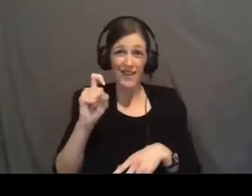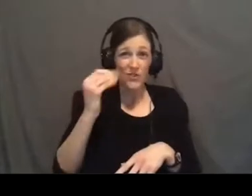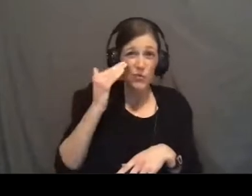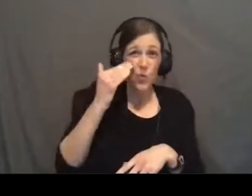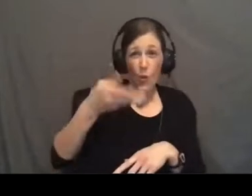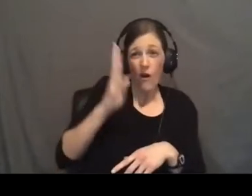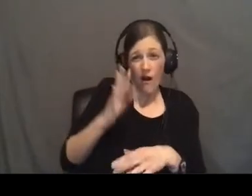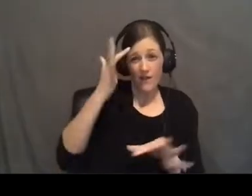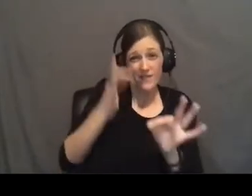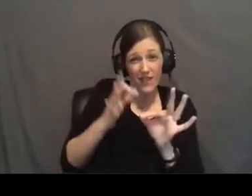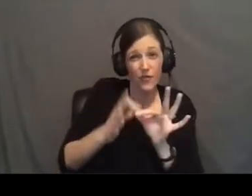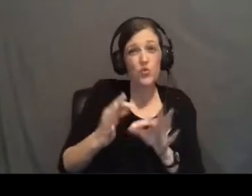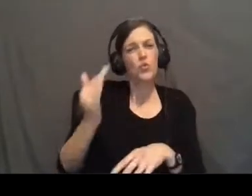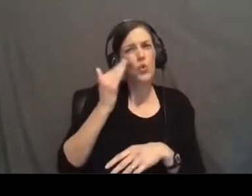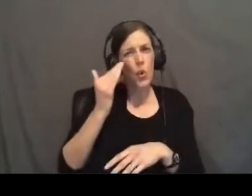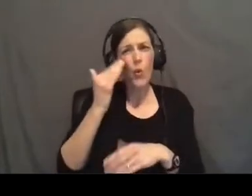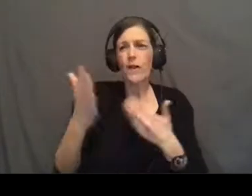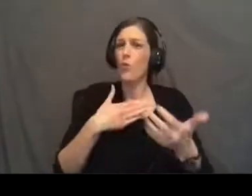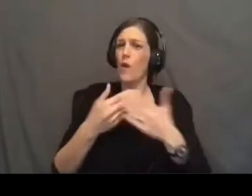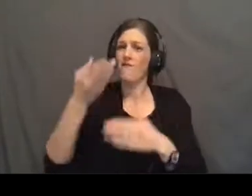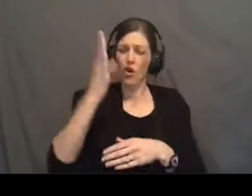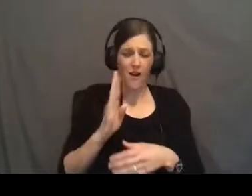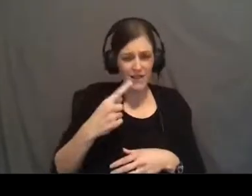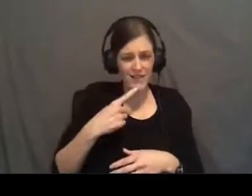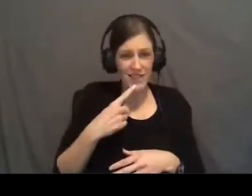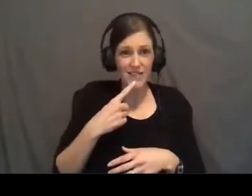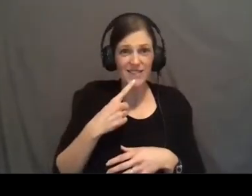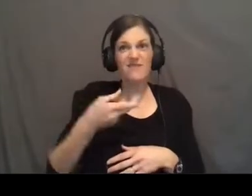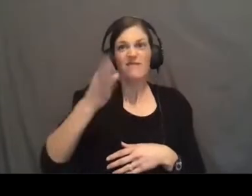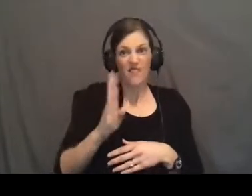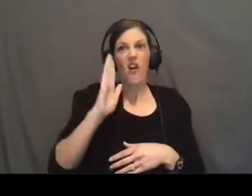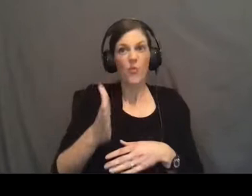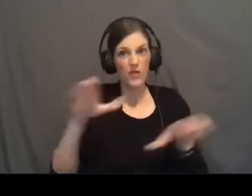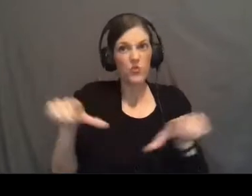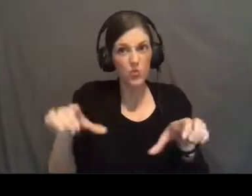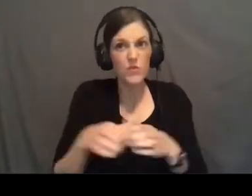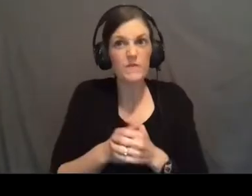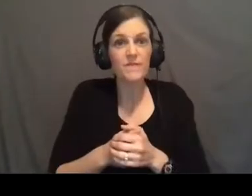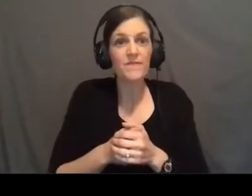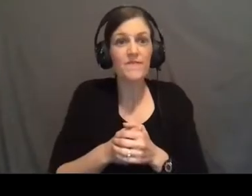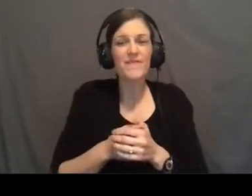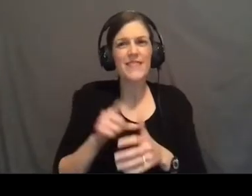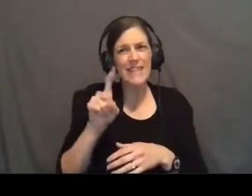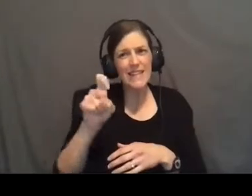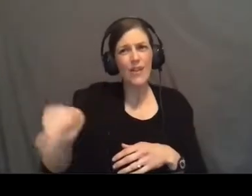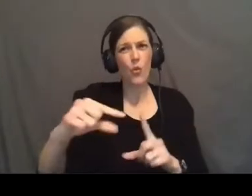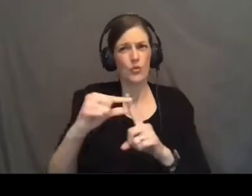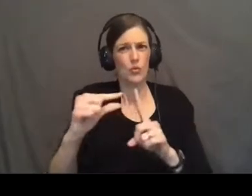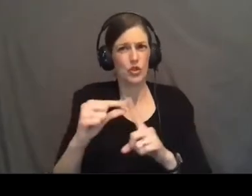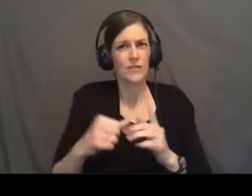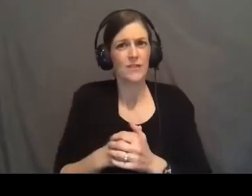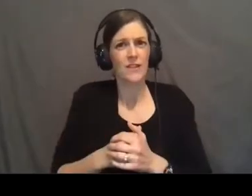God's faithfulness, knowing that whatever God said, God would do. He needed those words